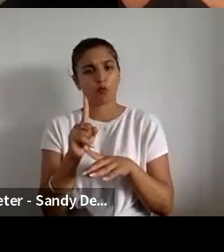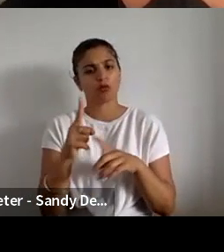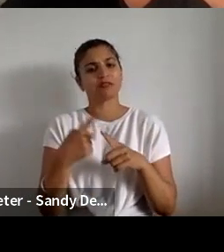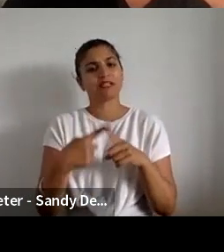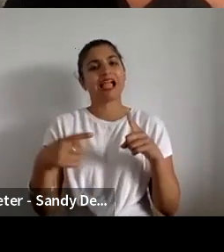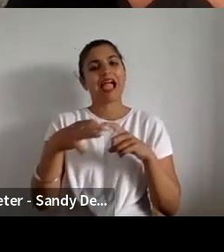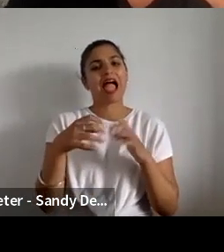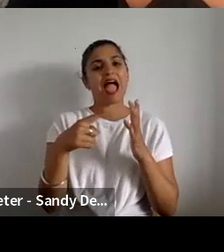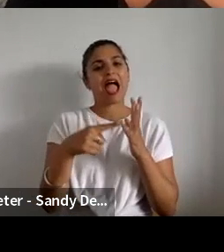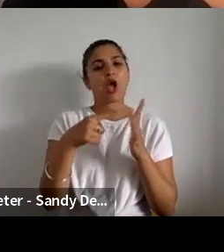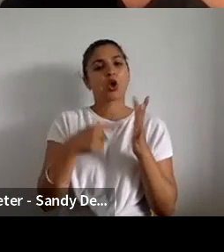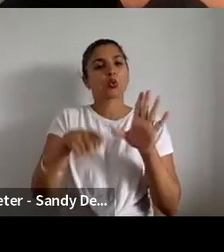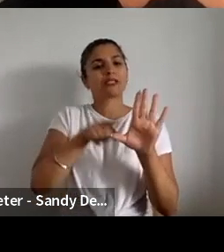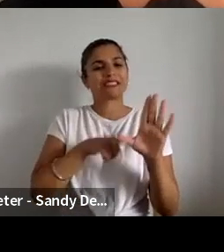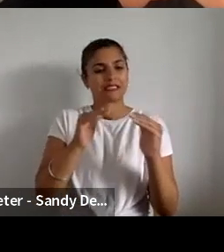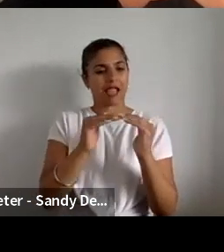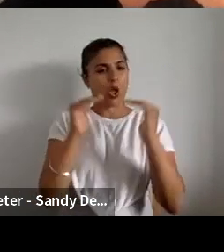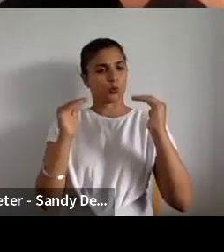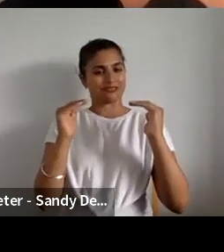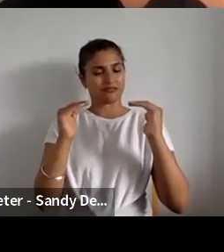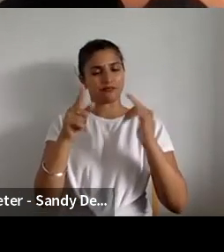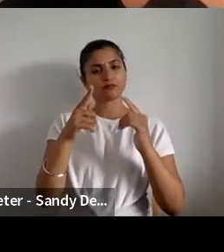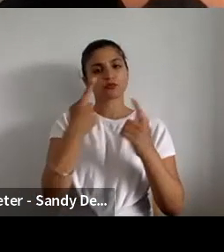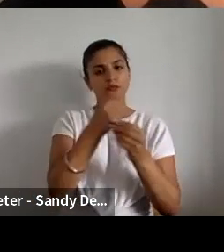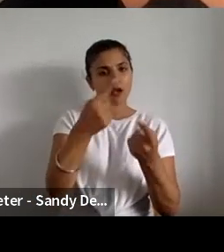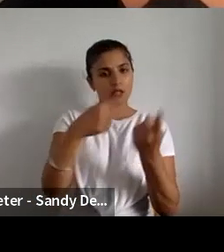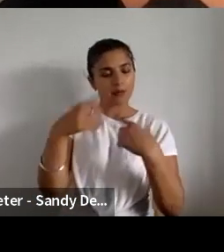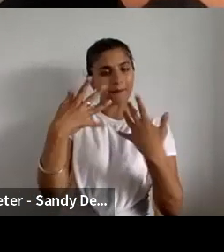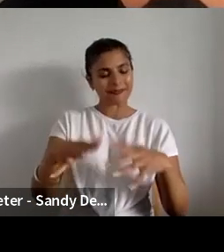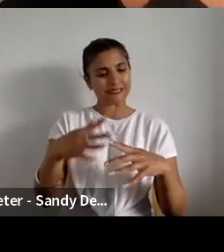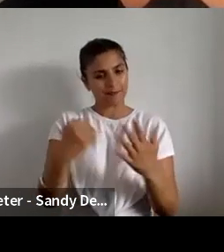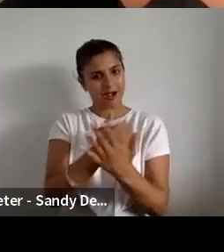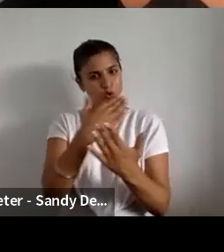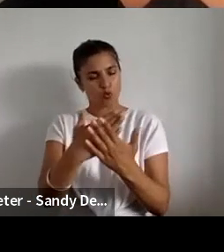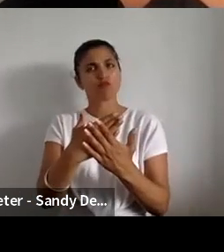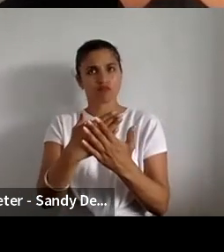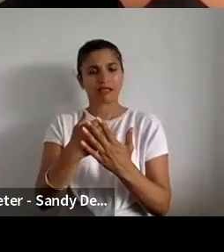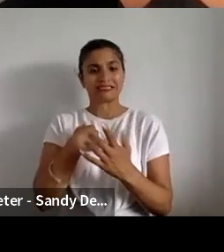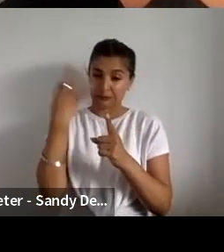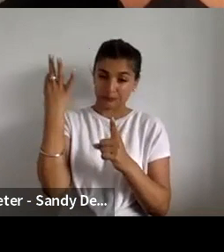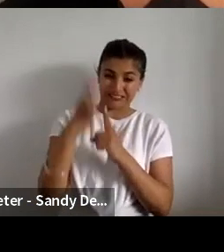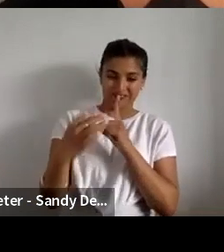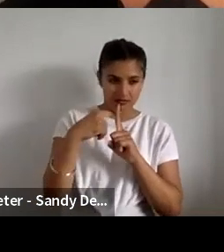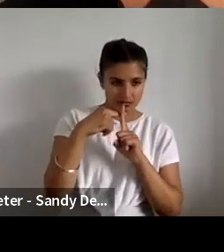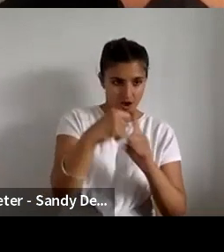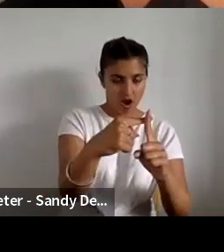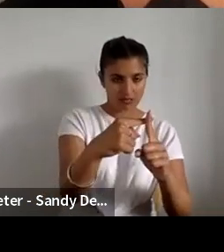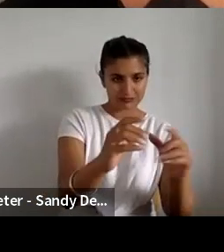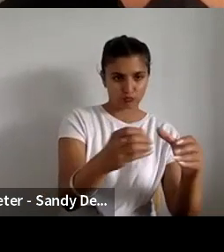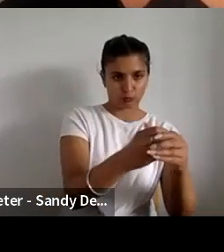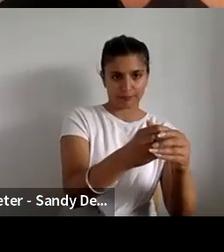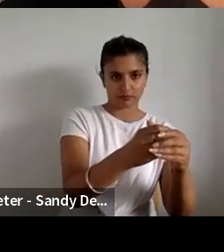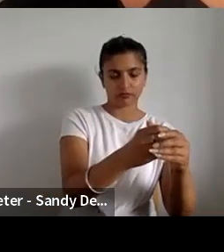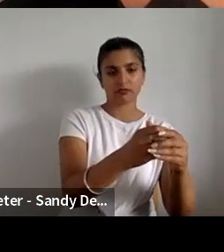processes. So prioritizing and specifically targeting and running lists through the random generator to support